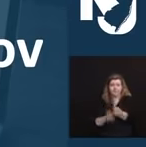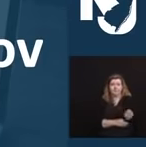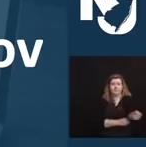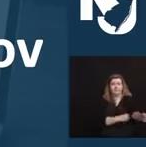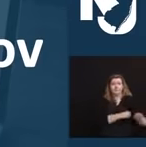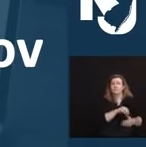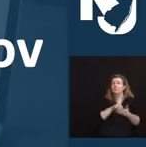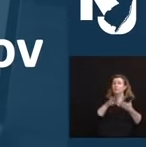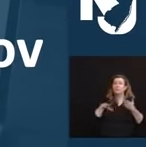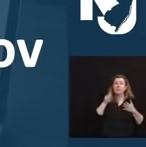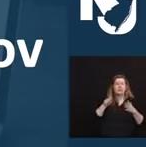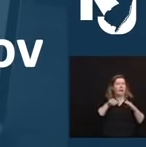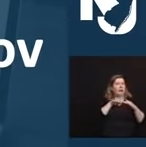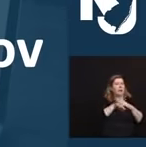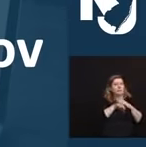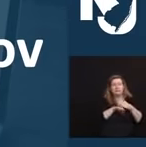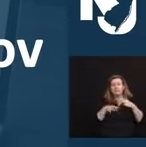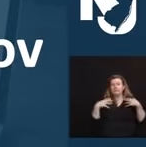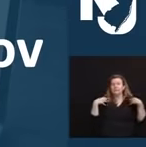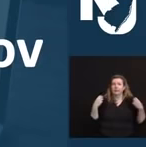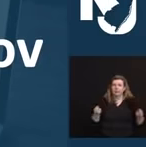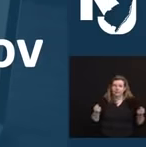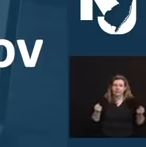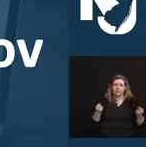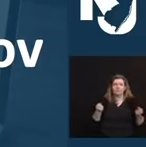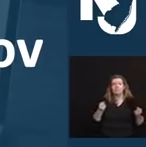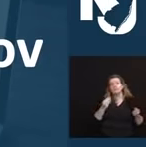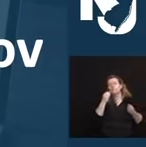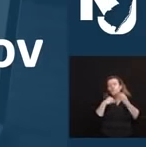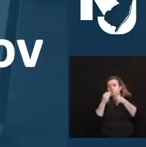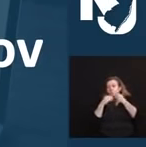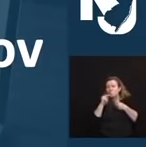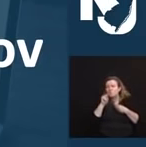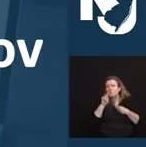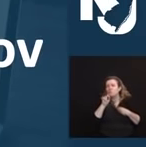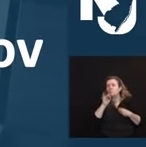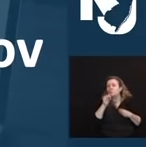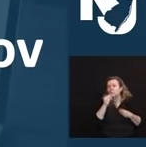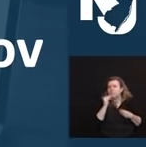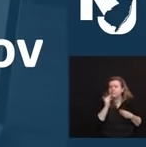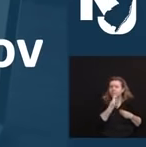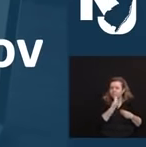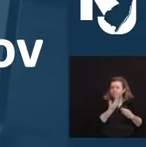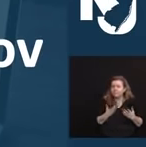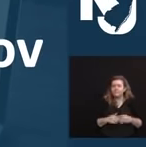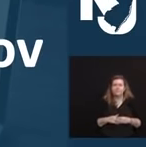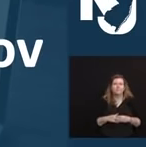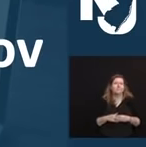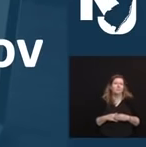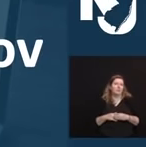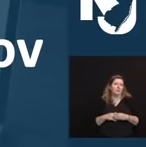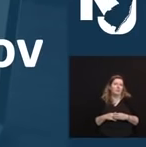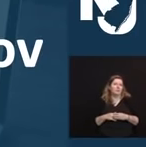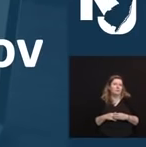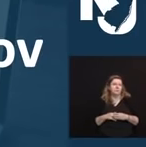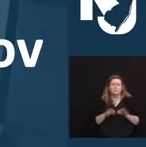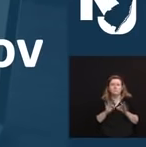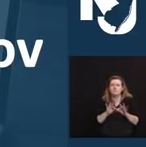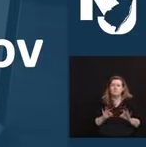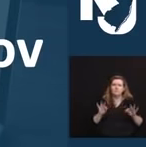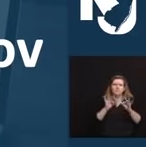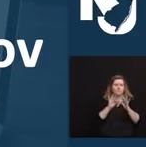provided through school meal programs. School meals are invaluable for students and incredibly helpful for families in need,